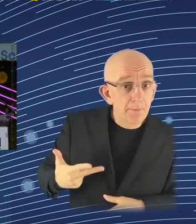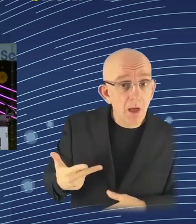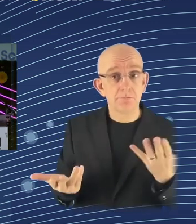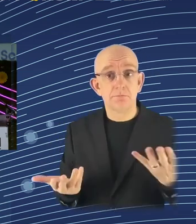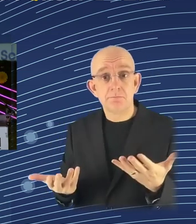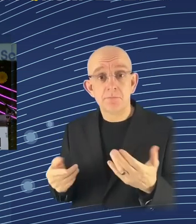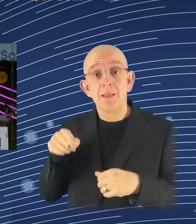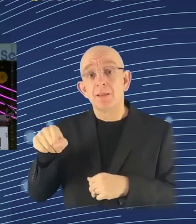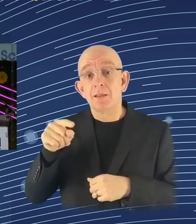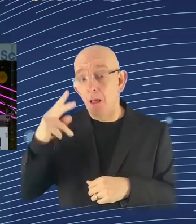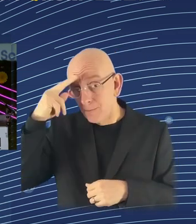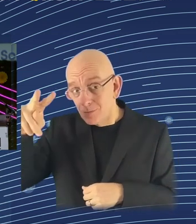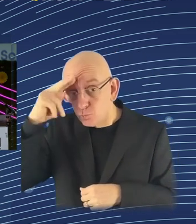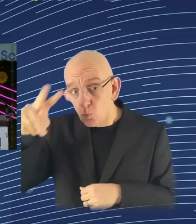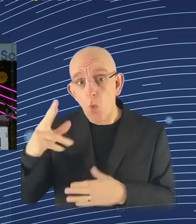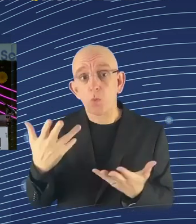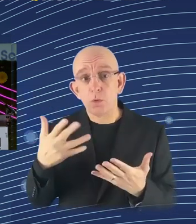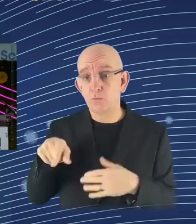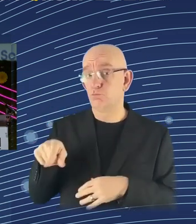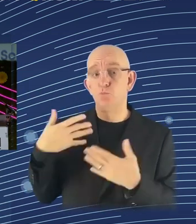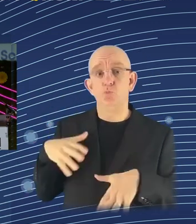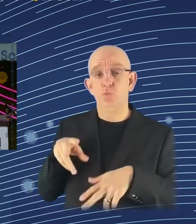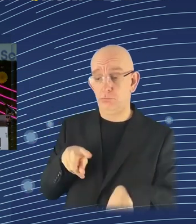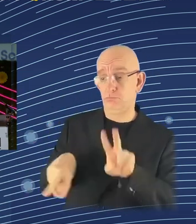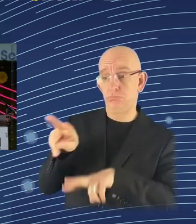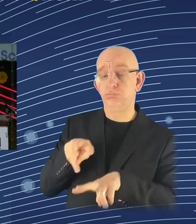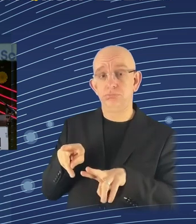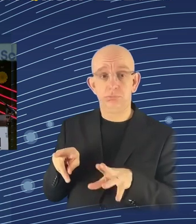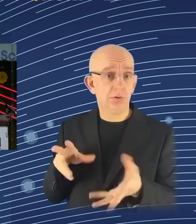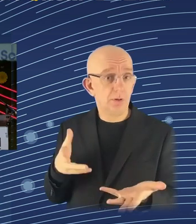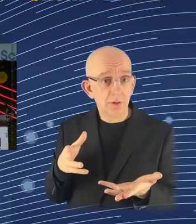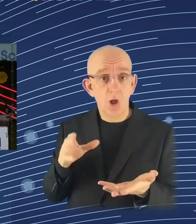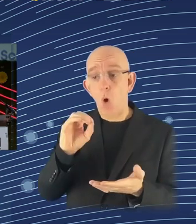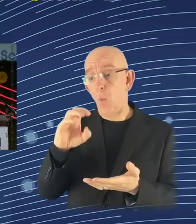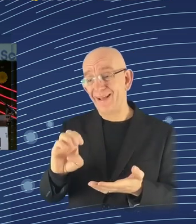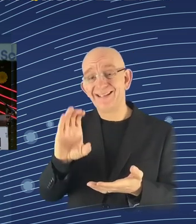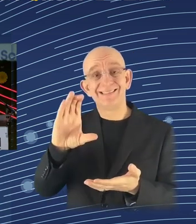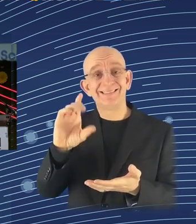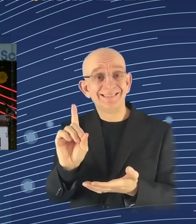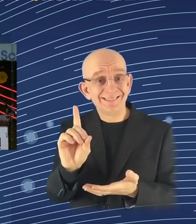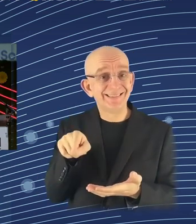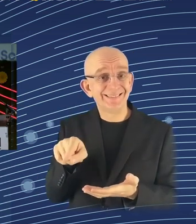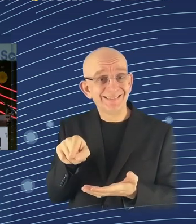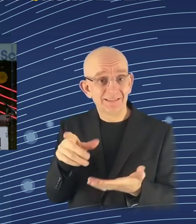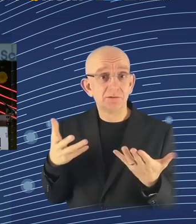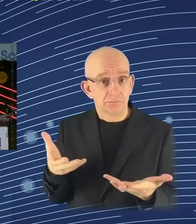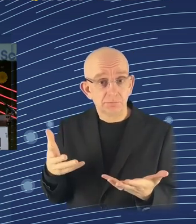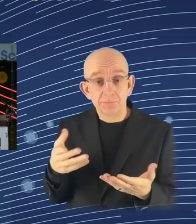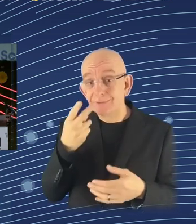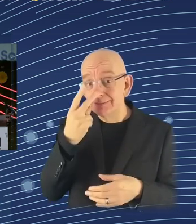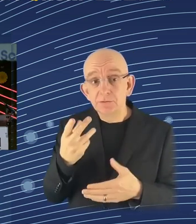And then I was asked to say briefly what happened to globalization and geopolitics. The thing that worries me most about, in fact, is the